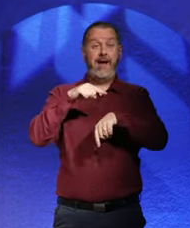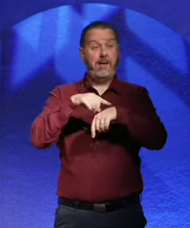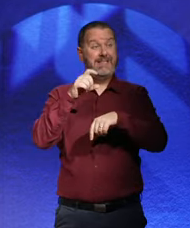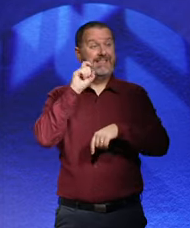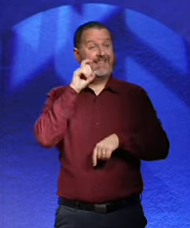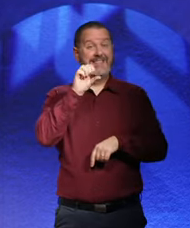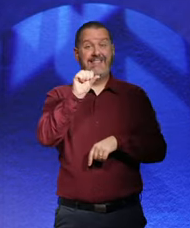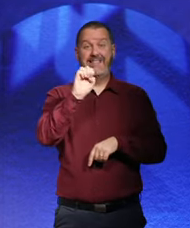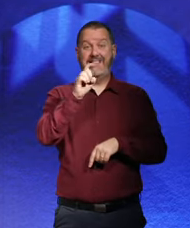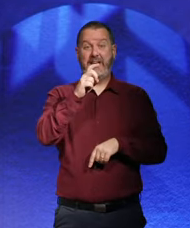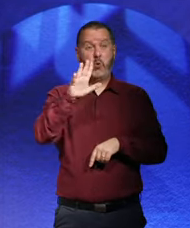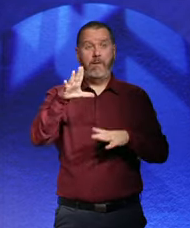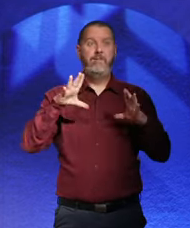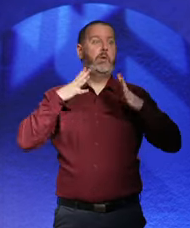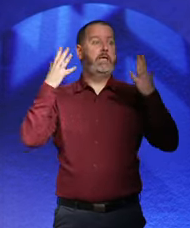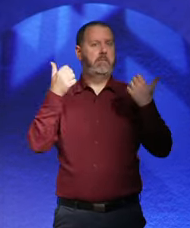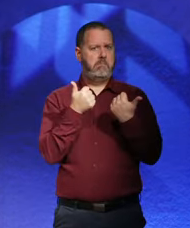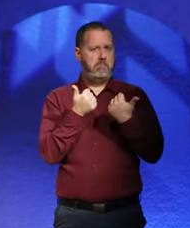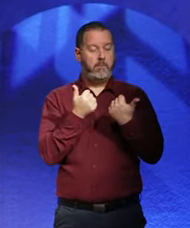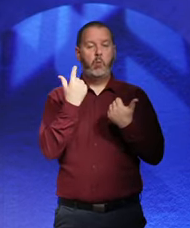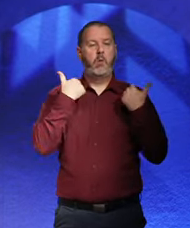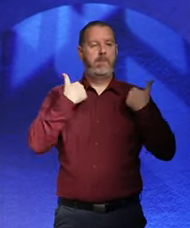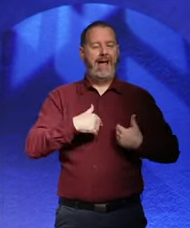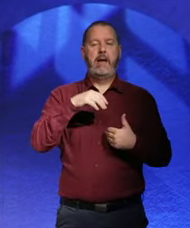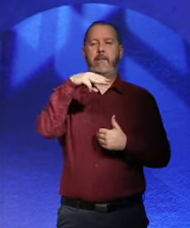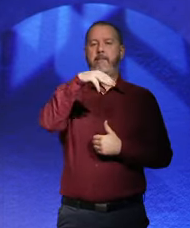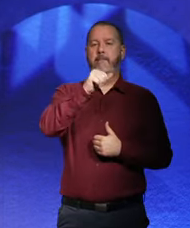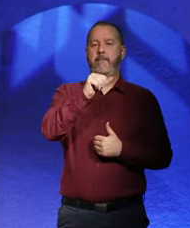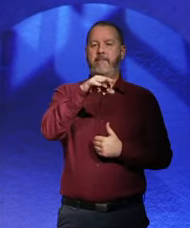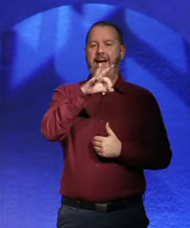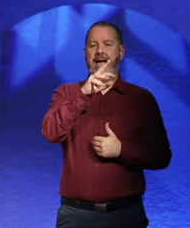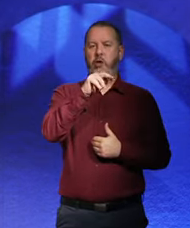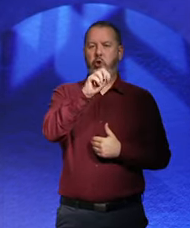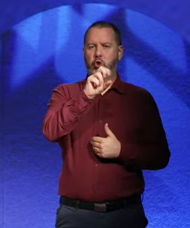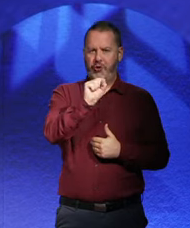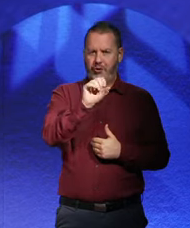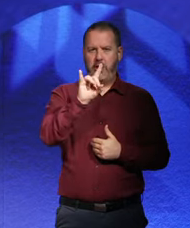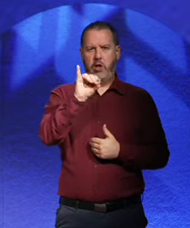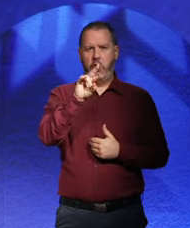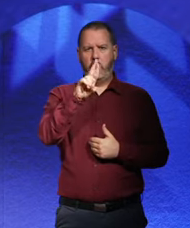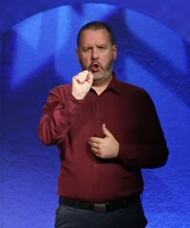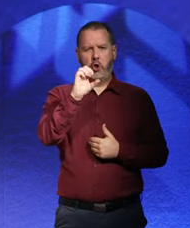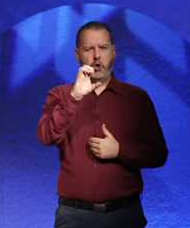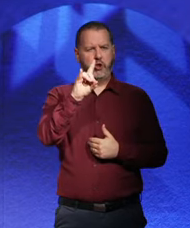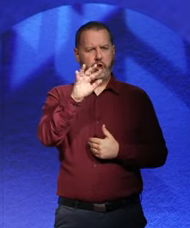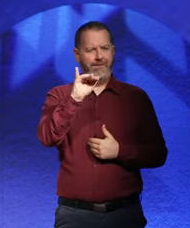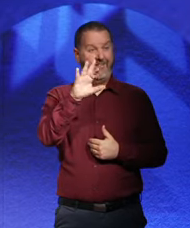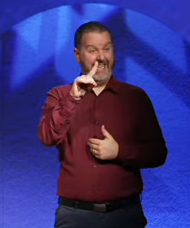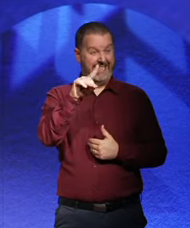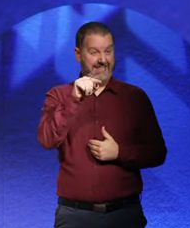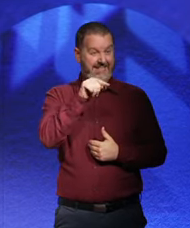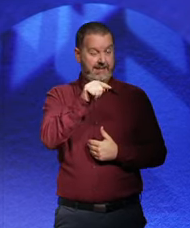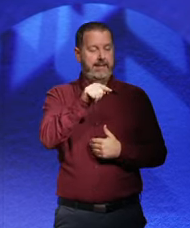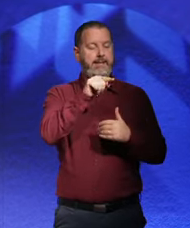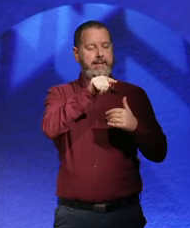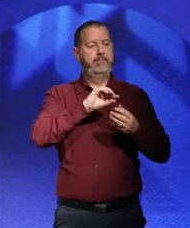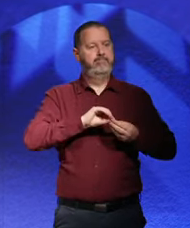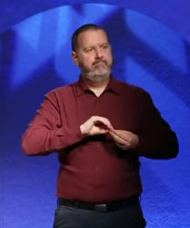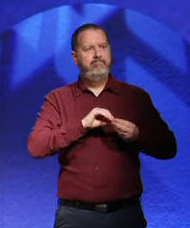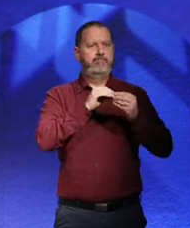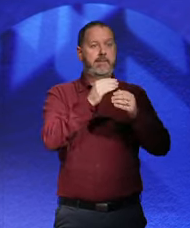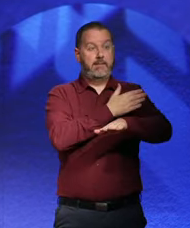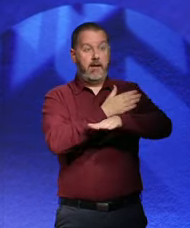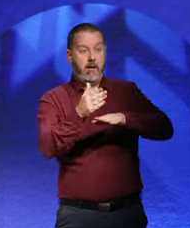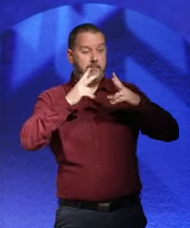guy called Magnus Hirschfield. And he created an institute into the research into